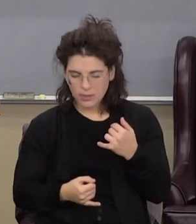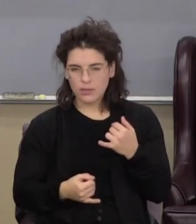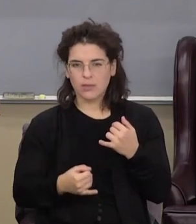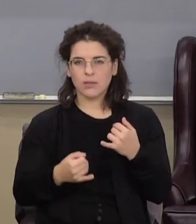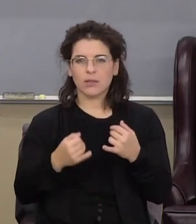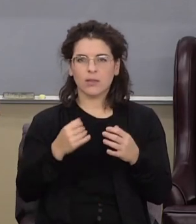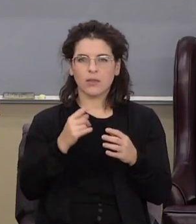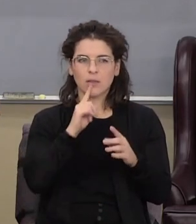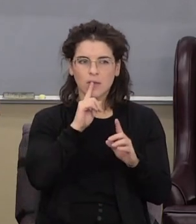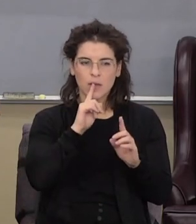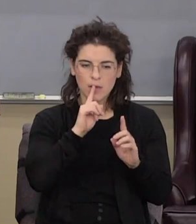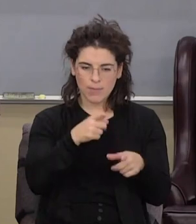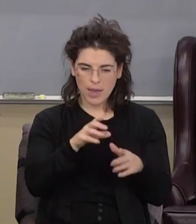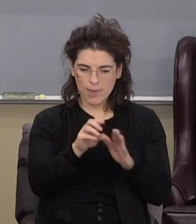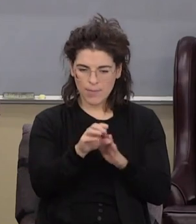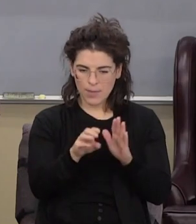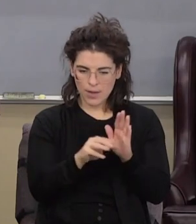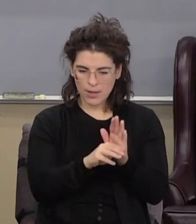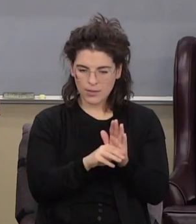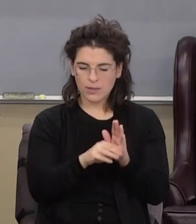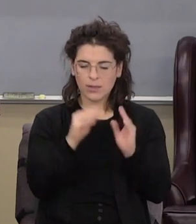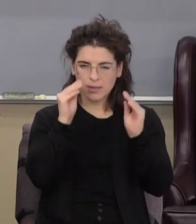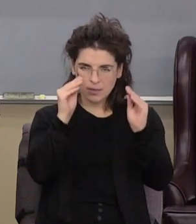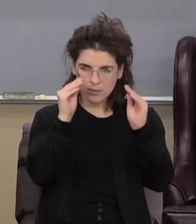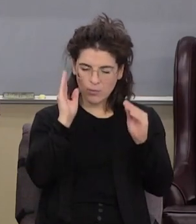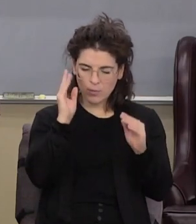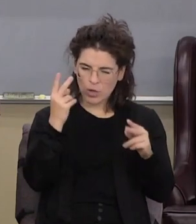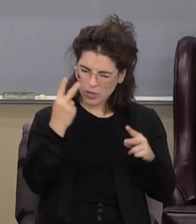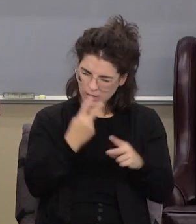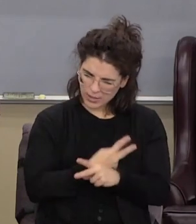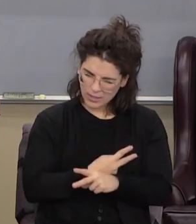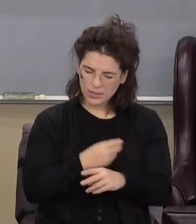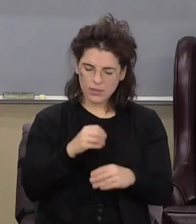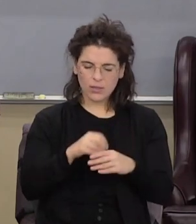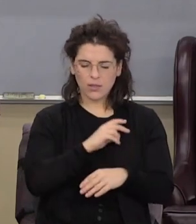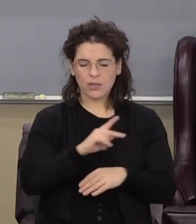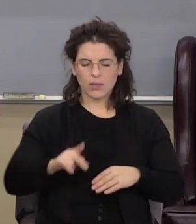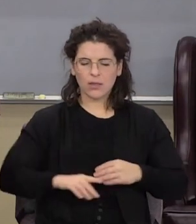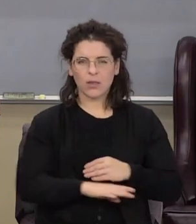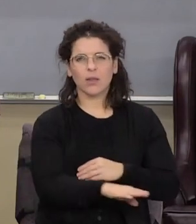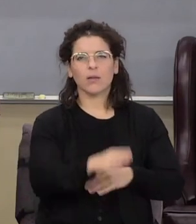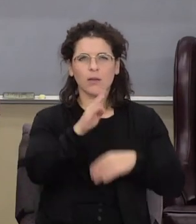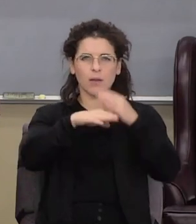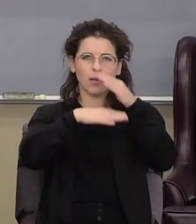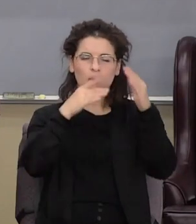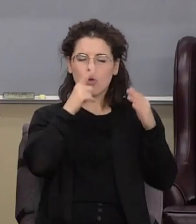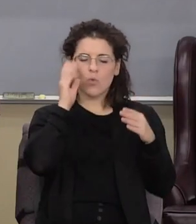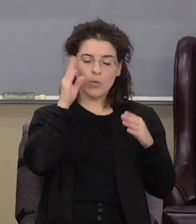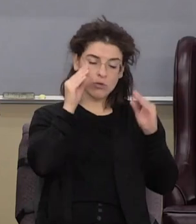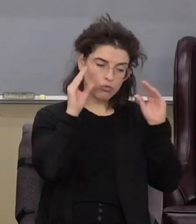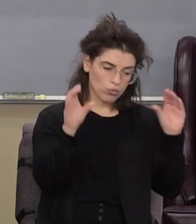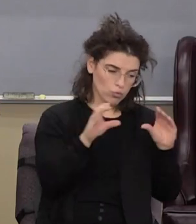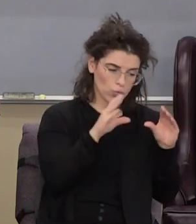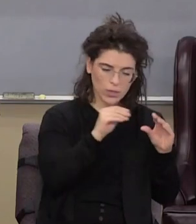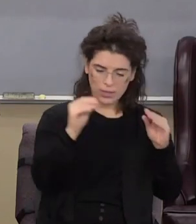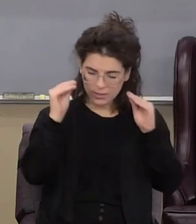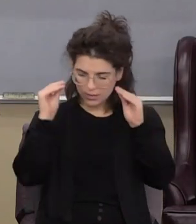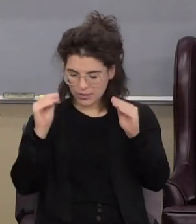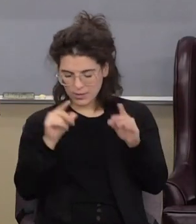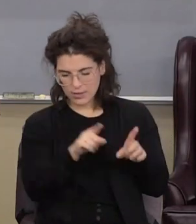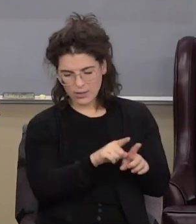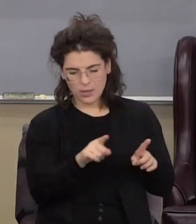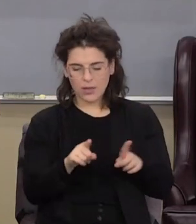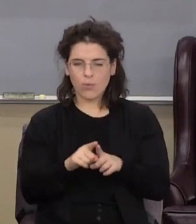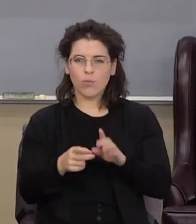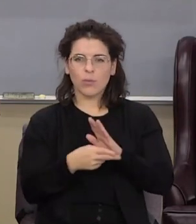and shall teach men so, he should be called least in the kingdom of heaven. But whoso shall do and teach them, the same shall be called great